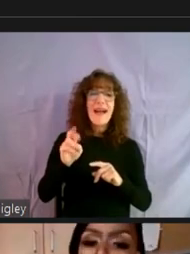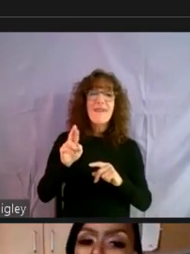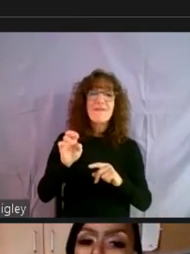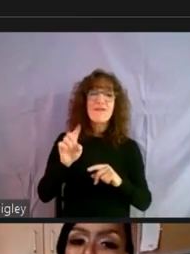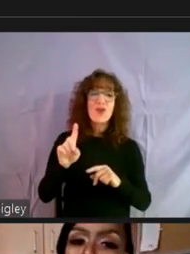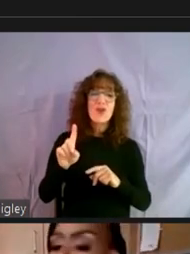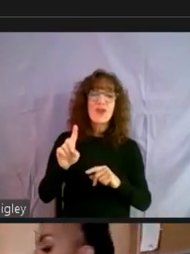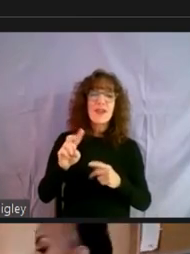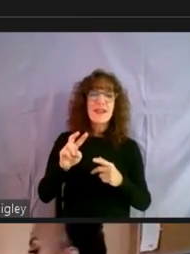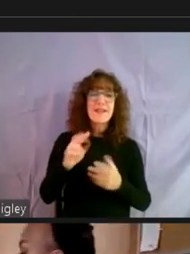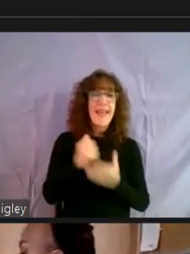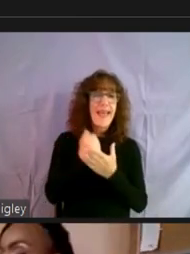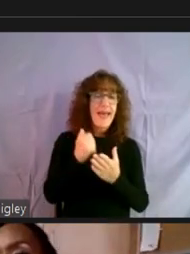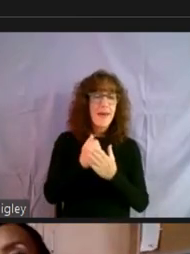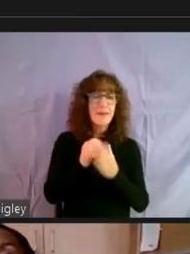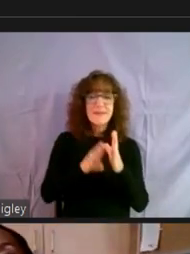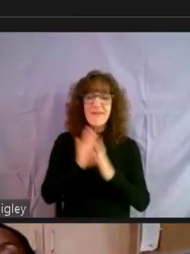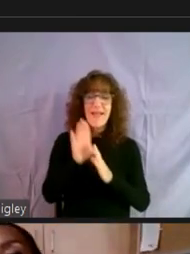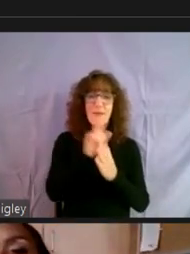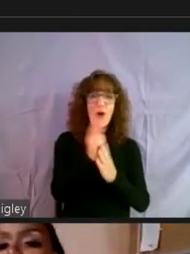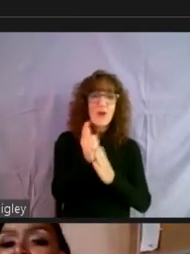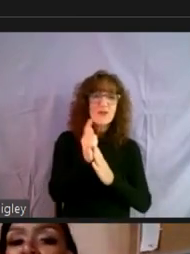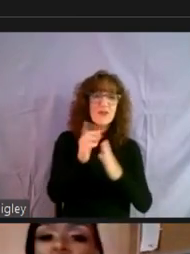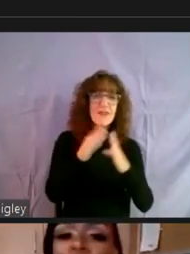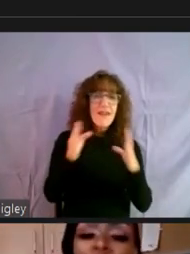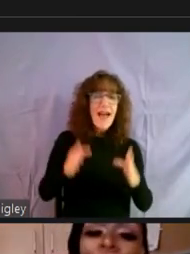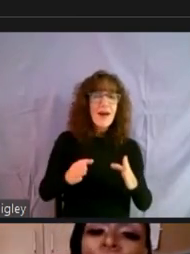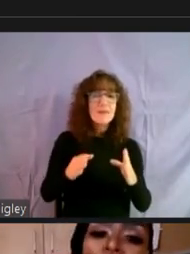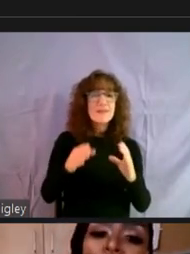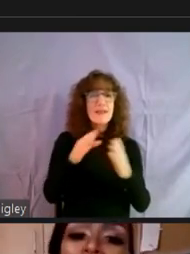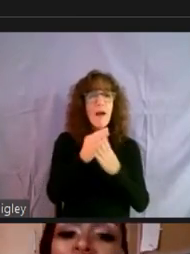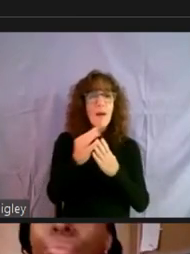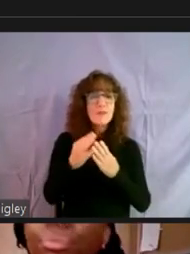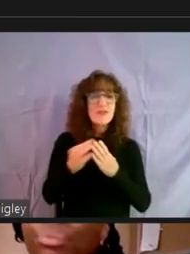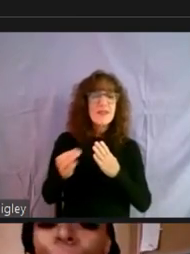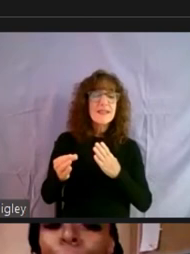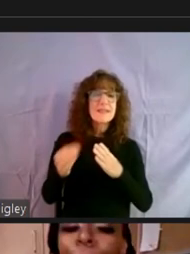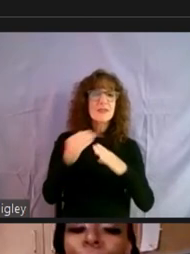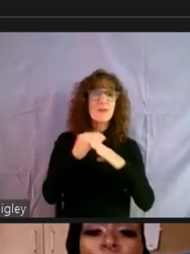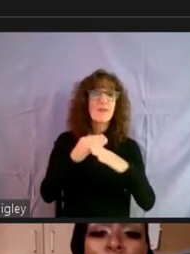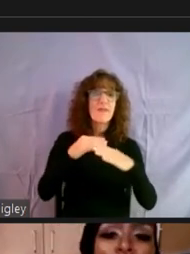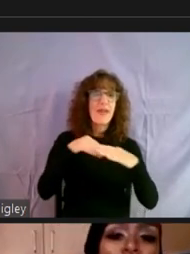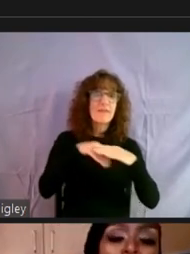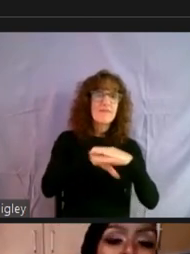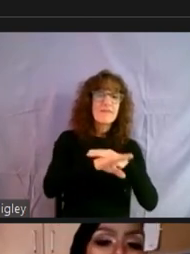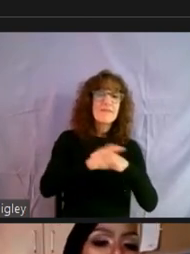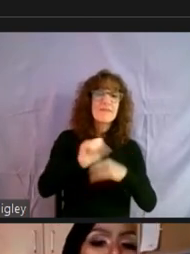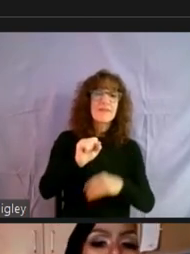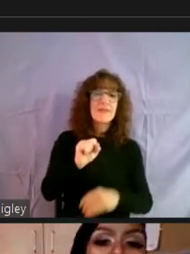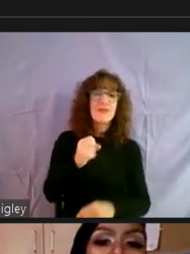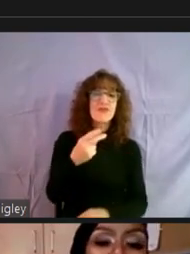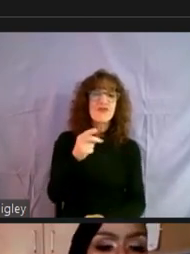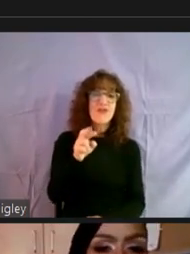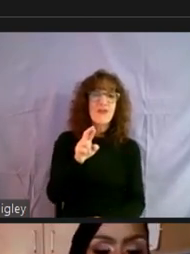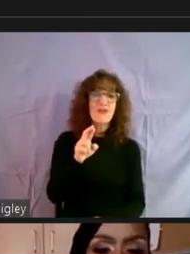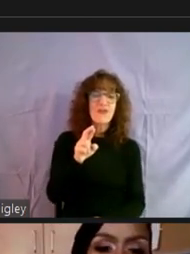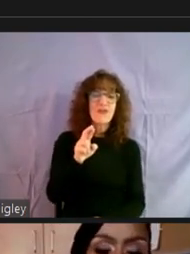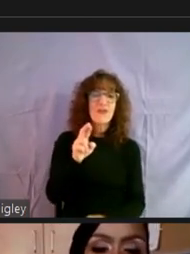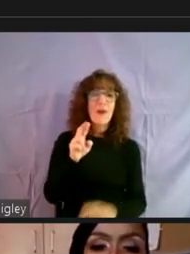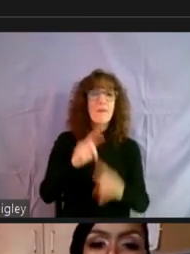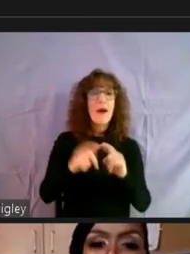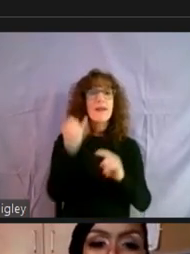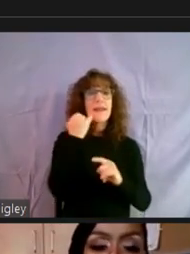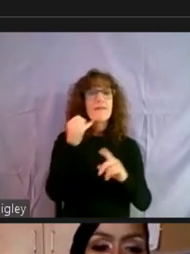develop alternative housing solutions when possible, um, to prevent entry into shelter. And so, um, but if a